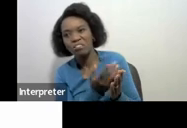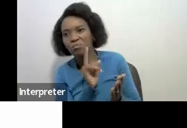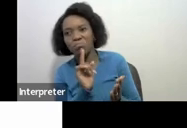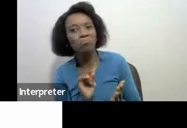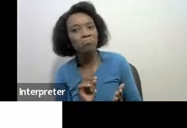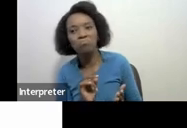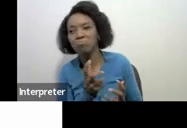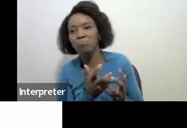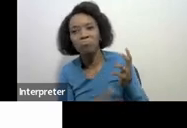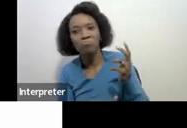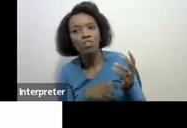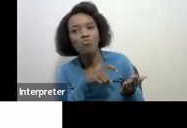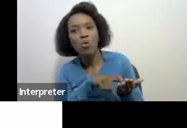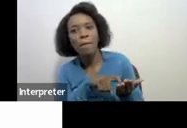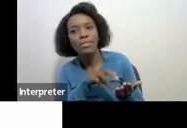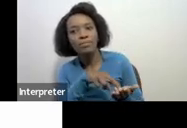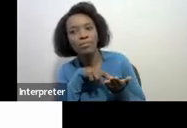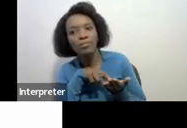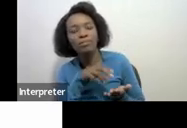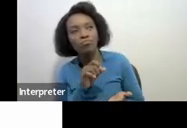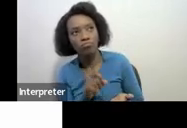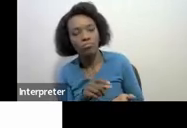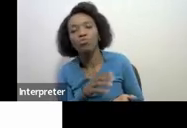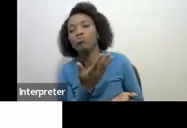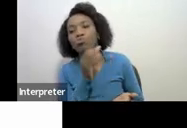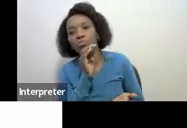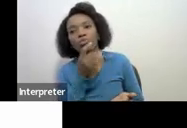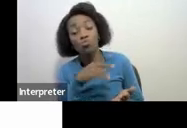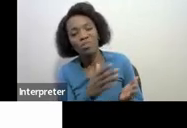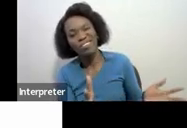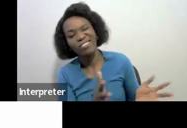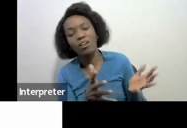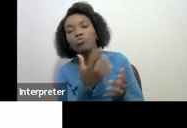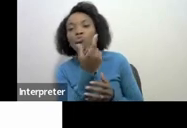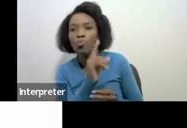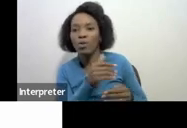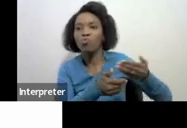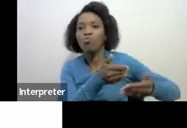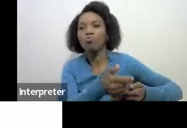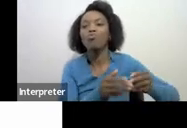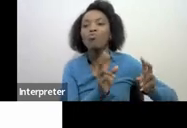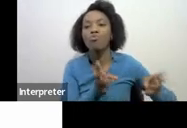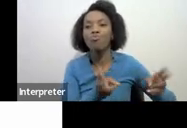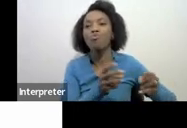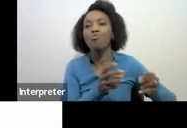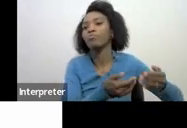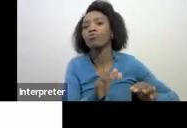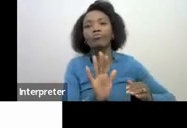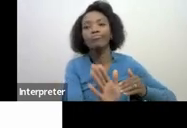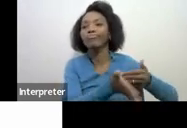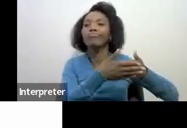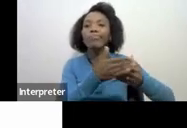not meet the requirements and we encourage you to make use of the normal SARS process and the case is closed